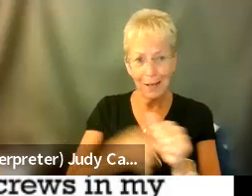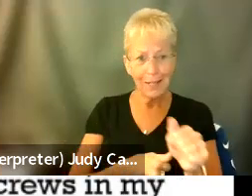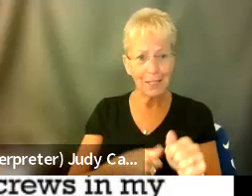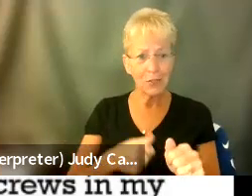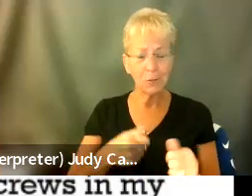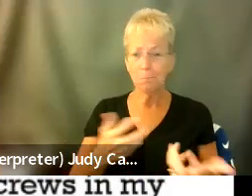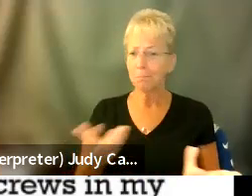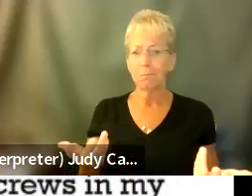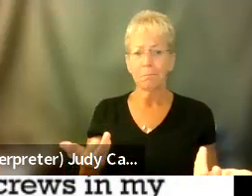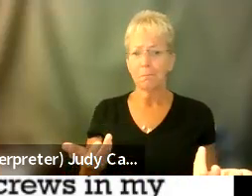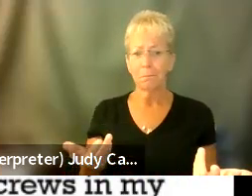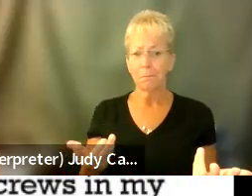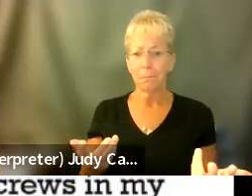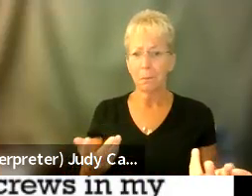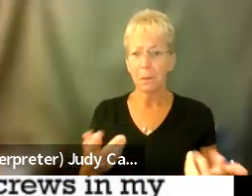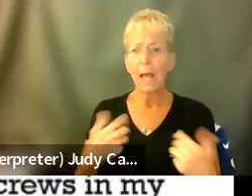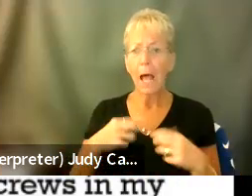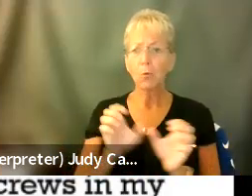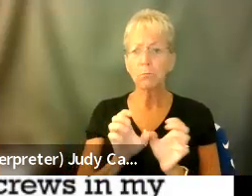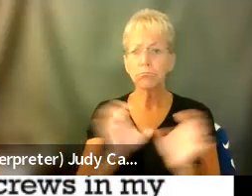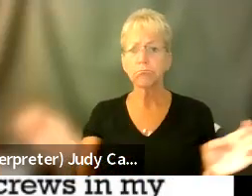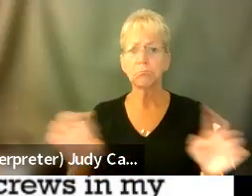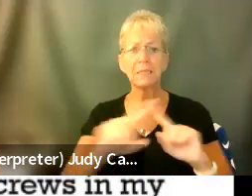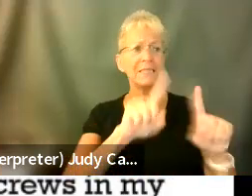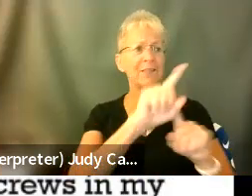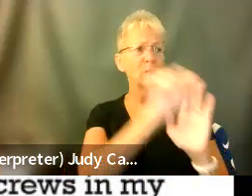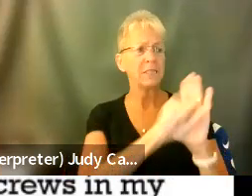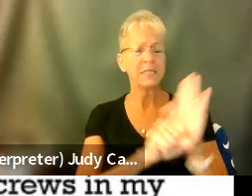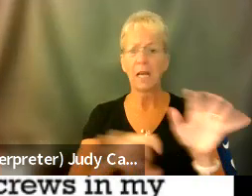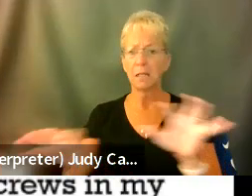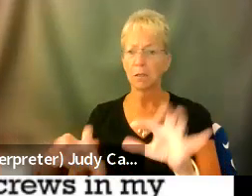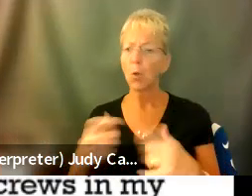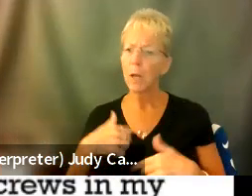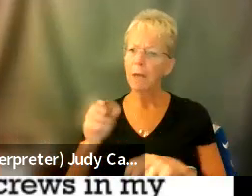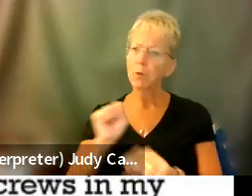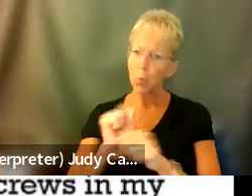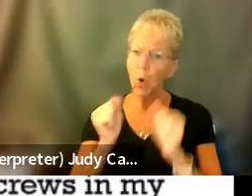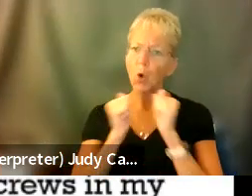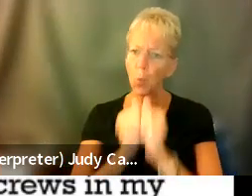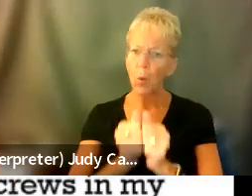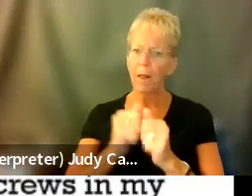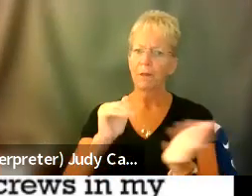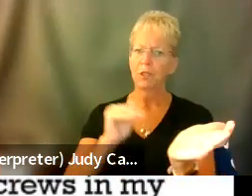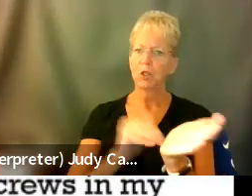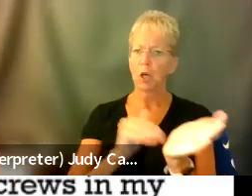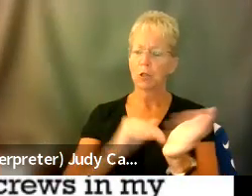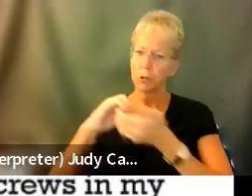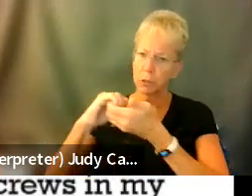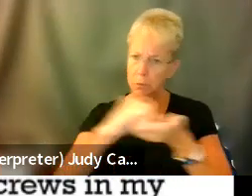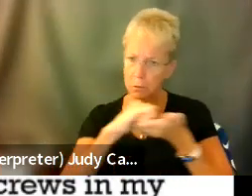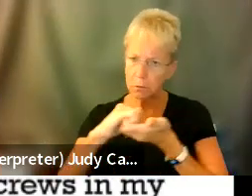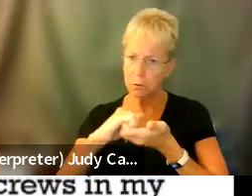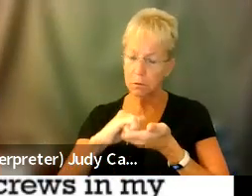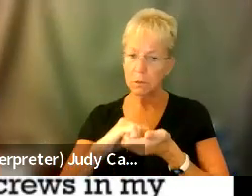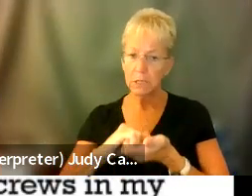my body would live in multiple states. And that is why we have to work with our doctors as a team and find ones that are